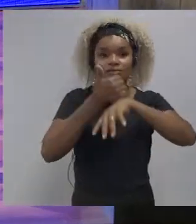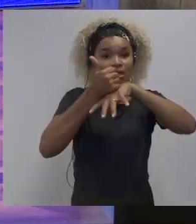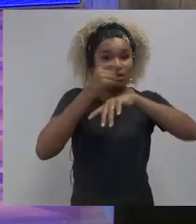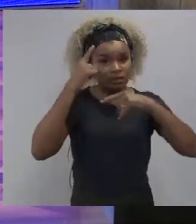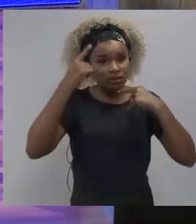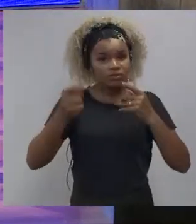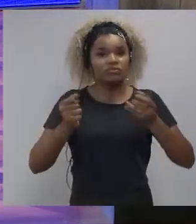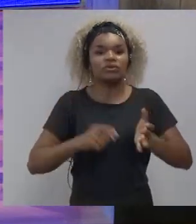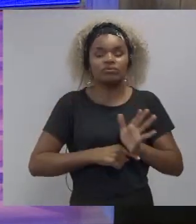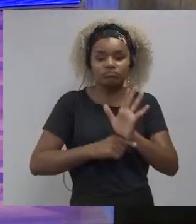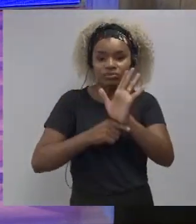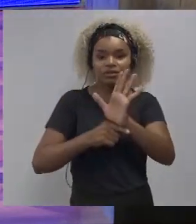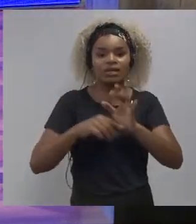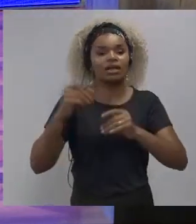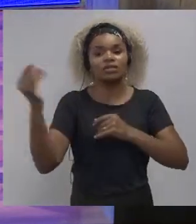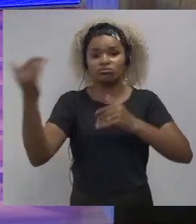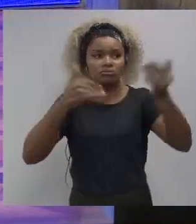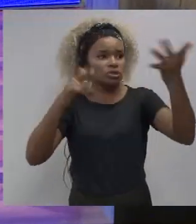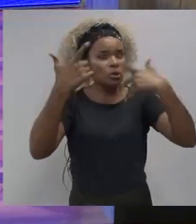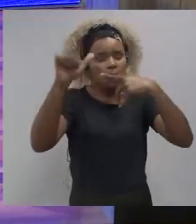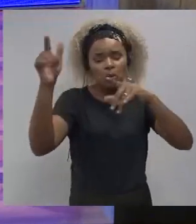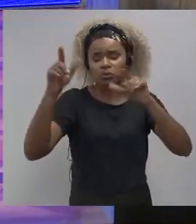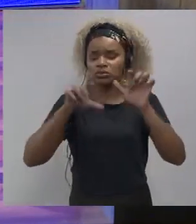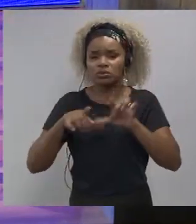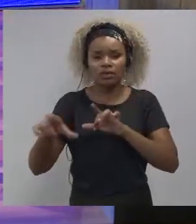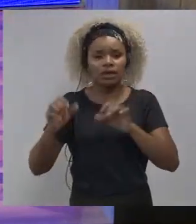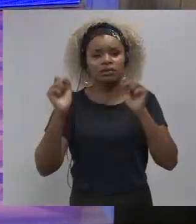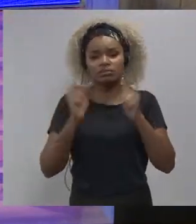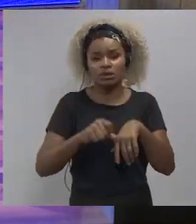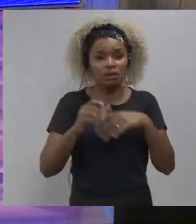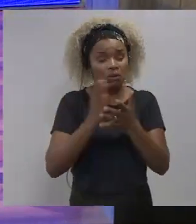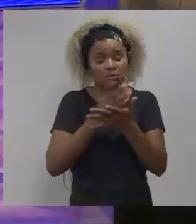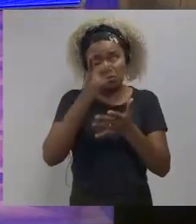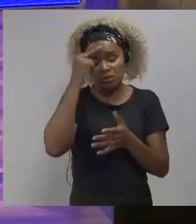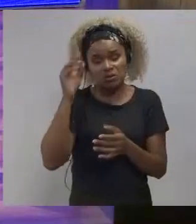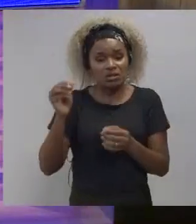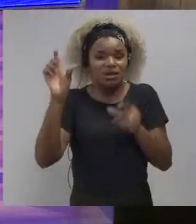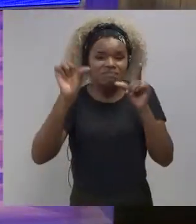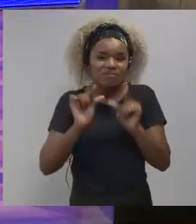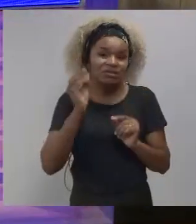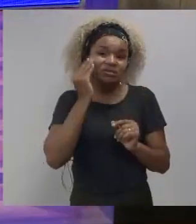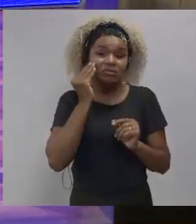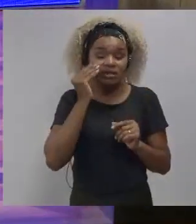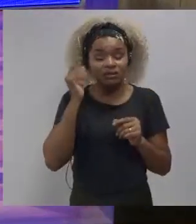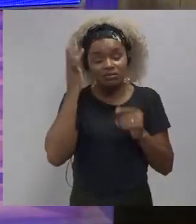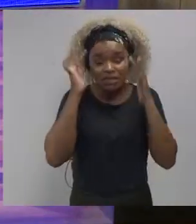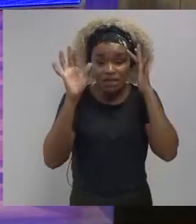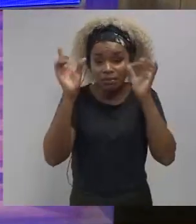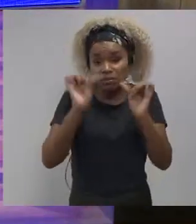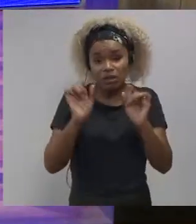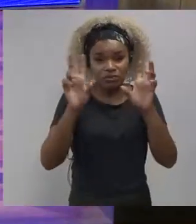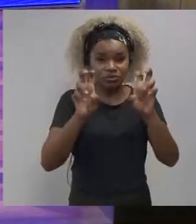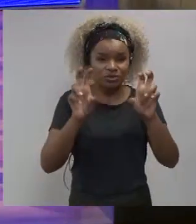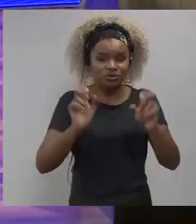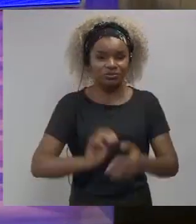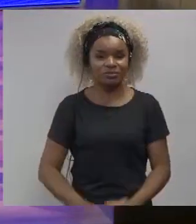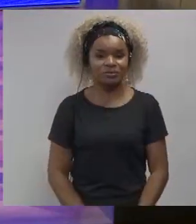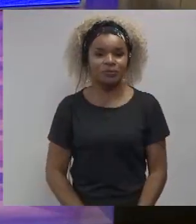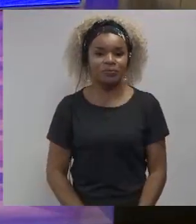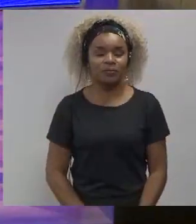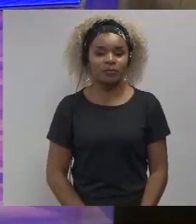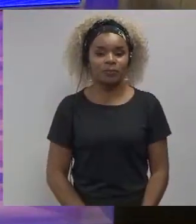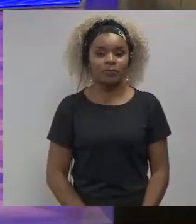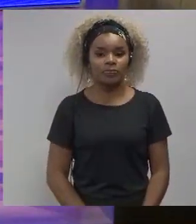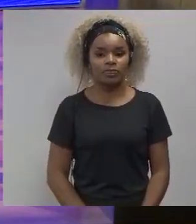who may have less experience or may know less about the topic um we've seen in